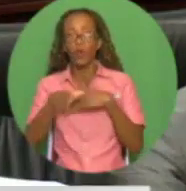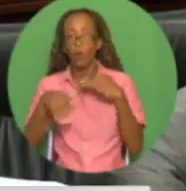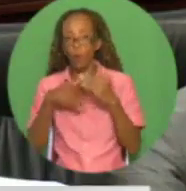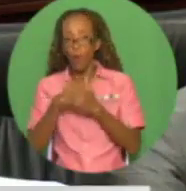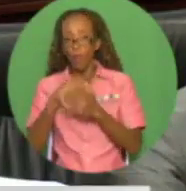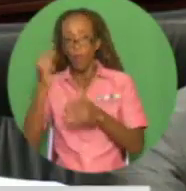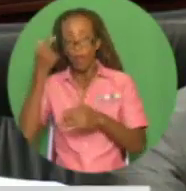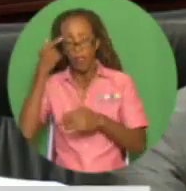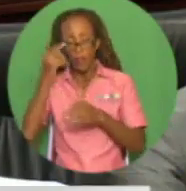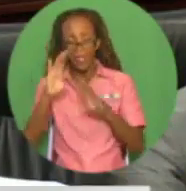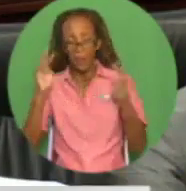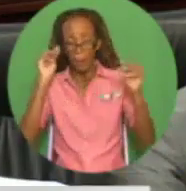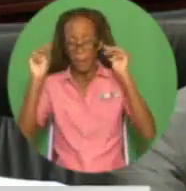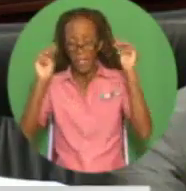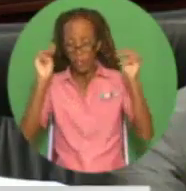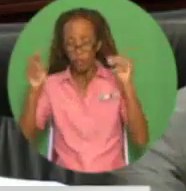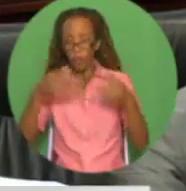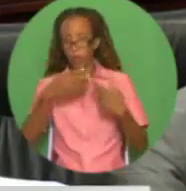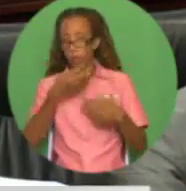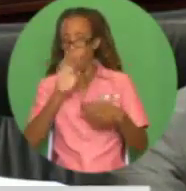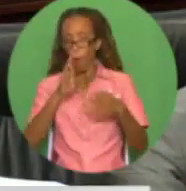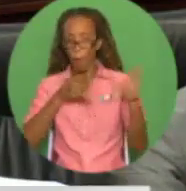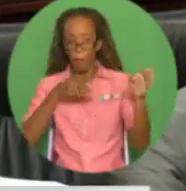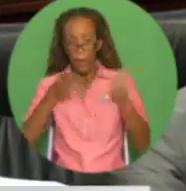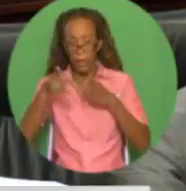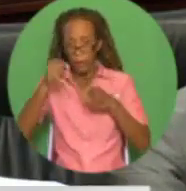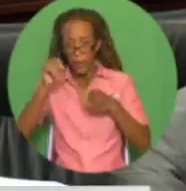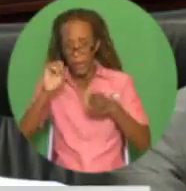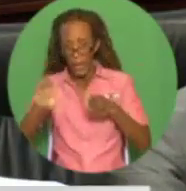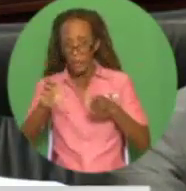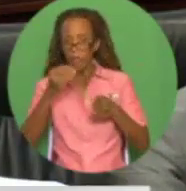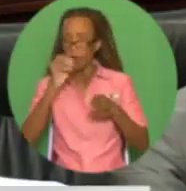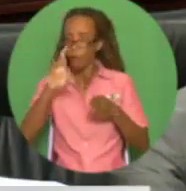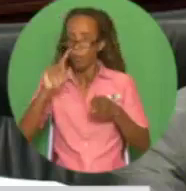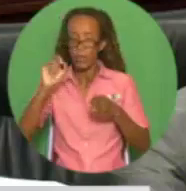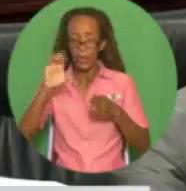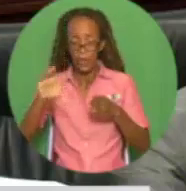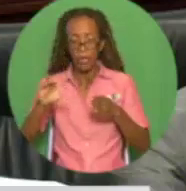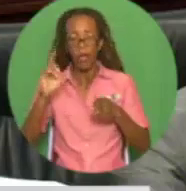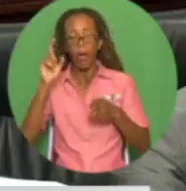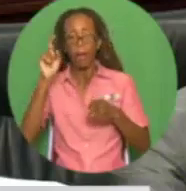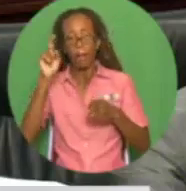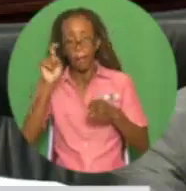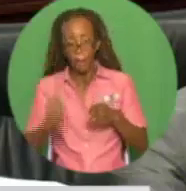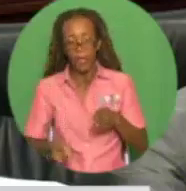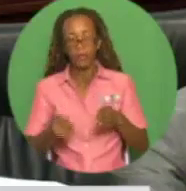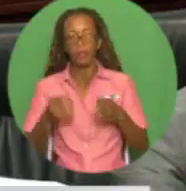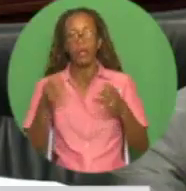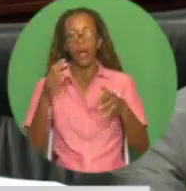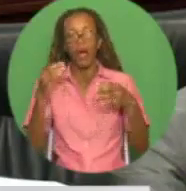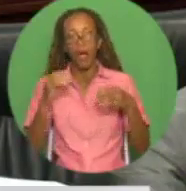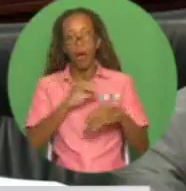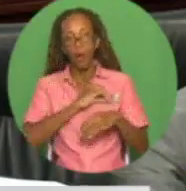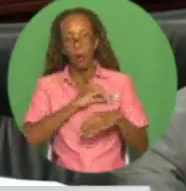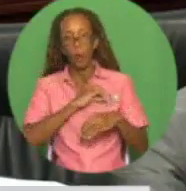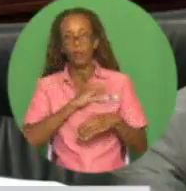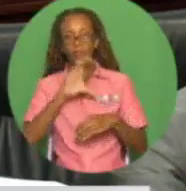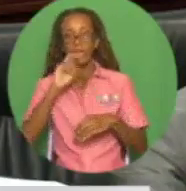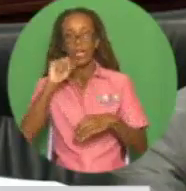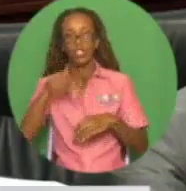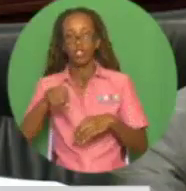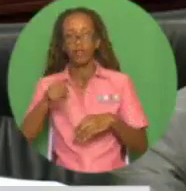that objective by introducing into existing tendering arrangements for motor vehicles, whether being purchased or leased